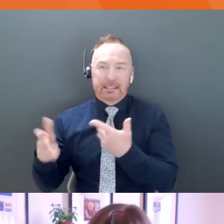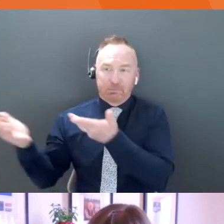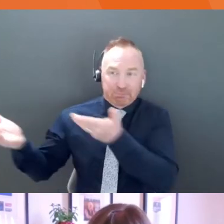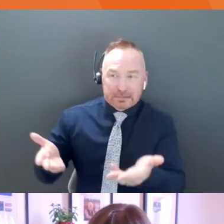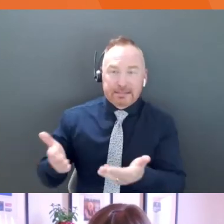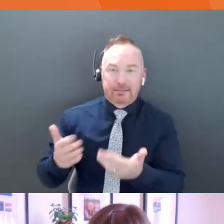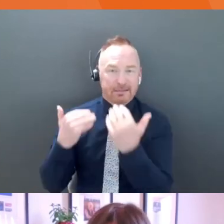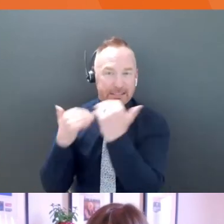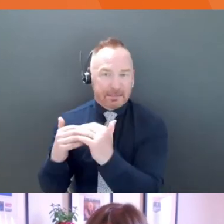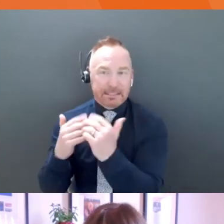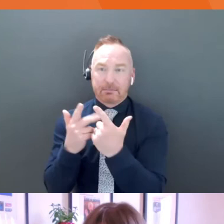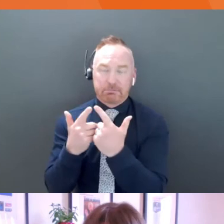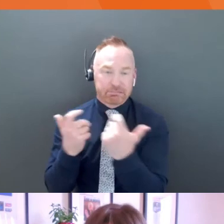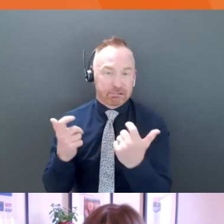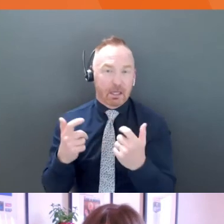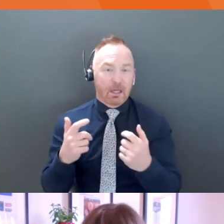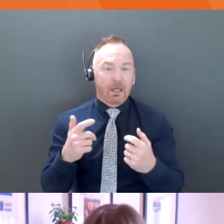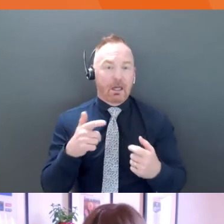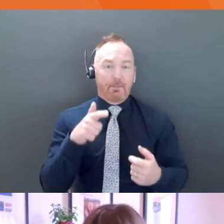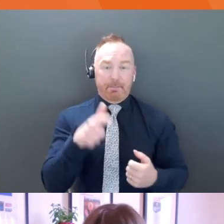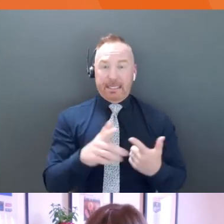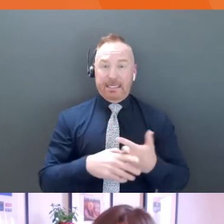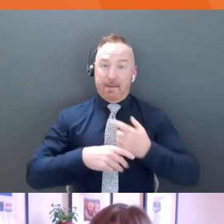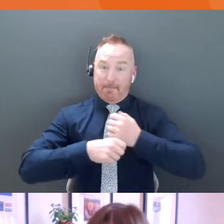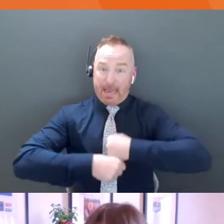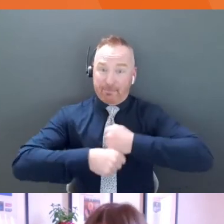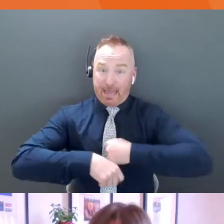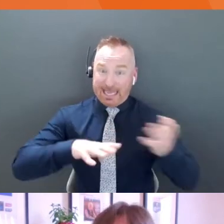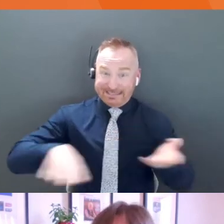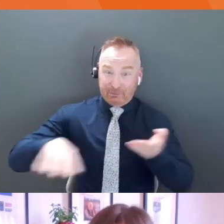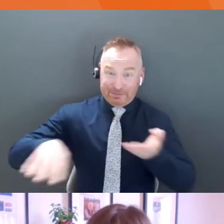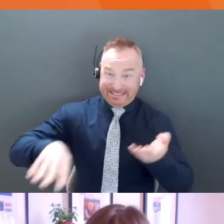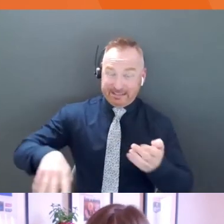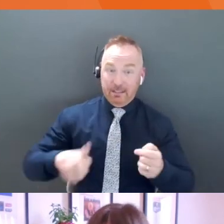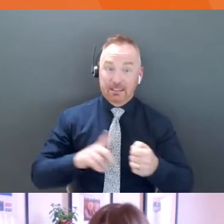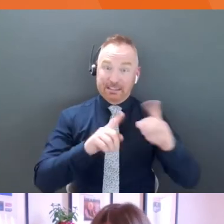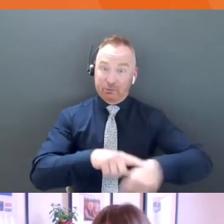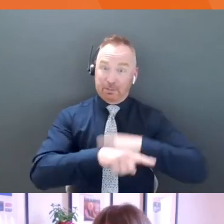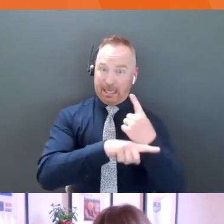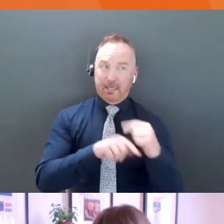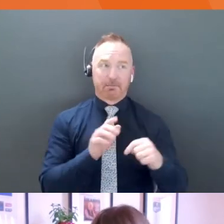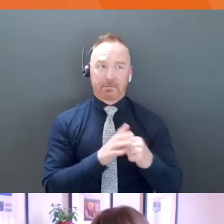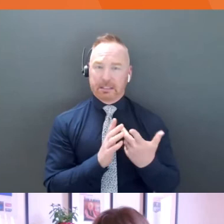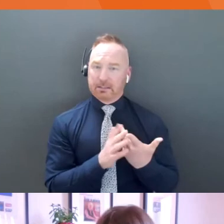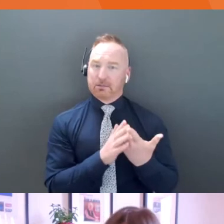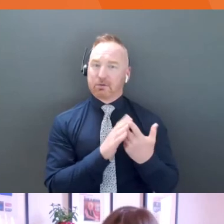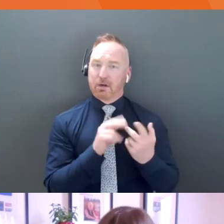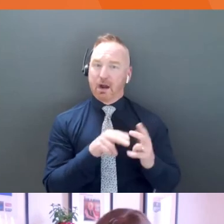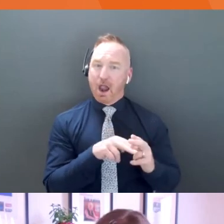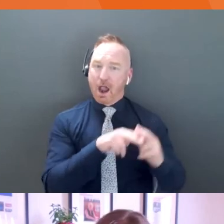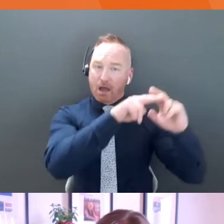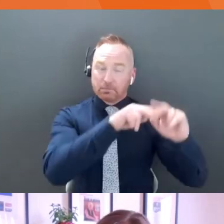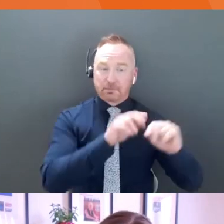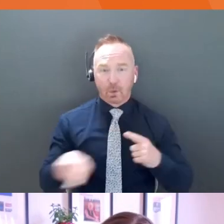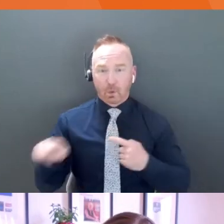that manufacturing is, is getting a comeback these days, maybe, or at least getting a lot more attention. Um, so if you are in that